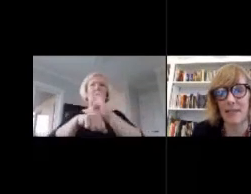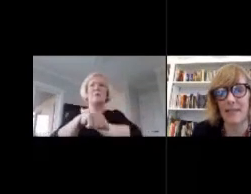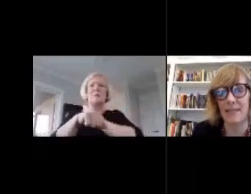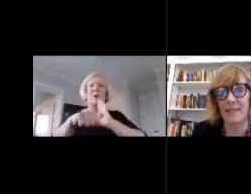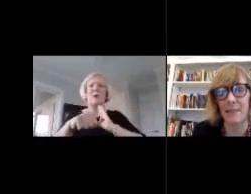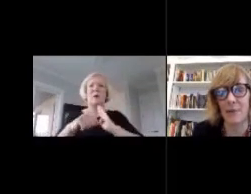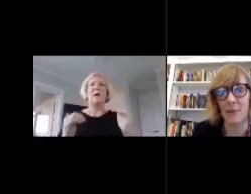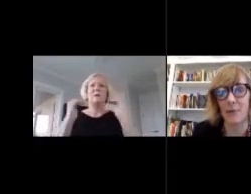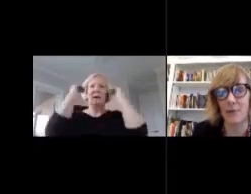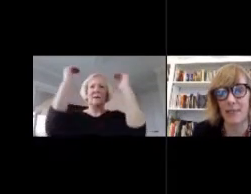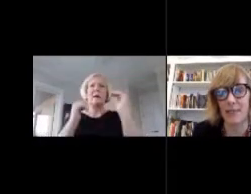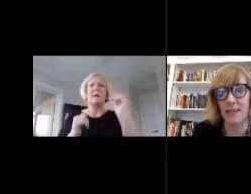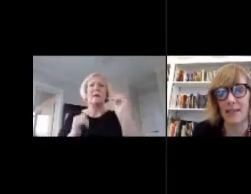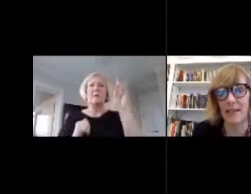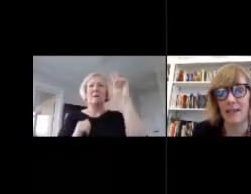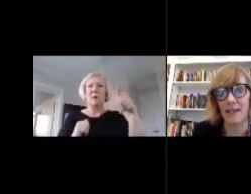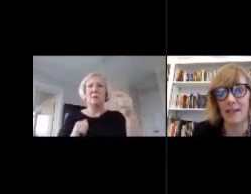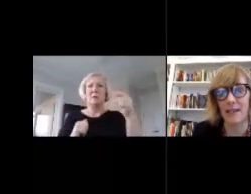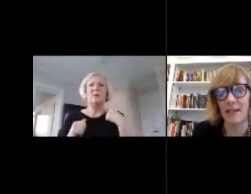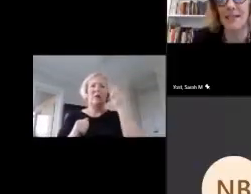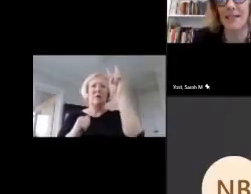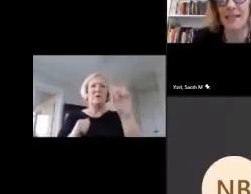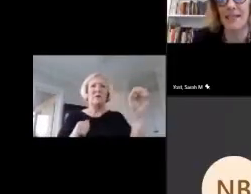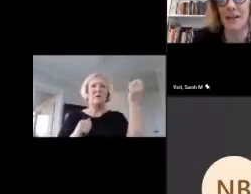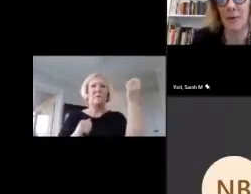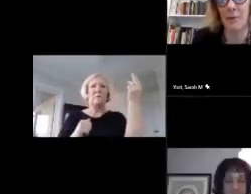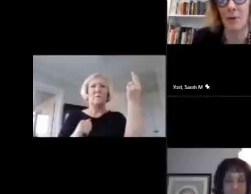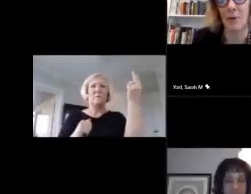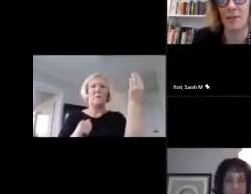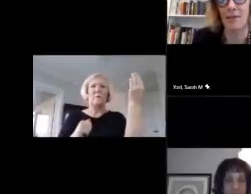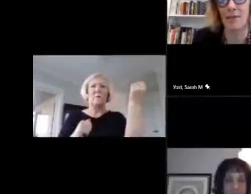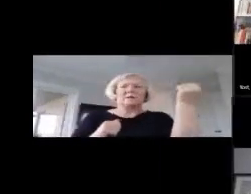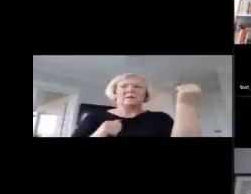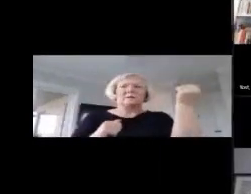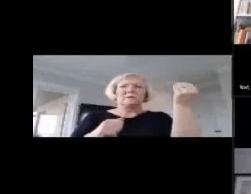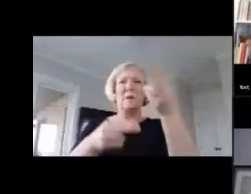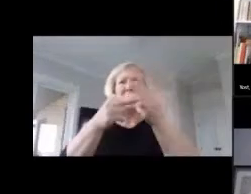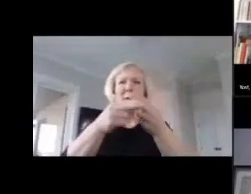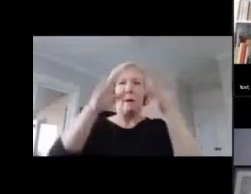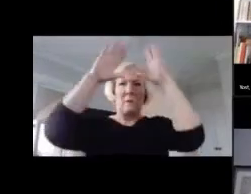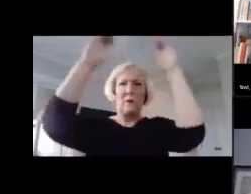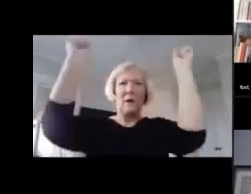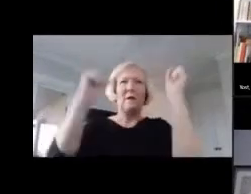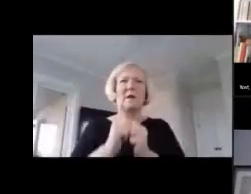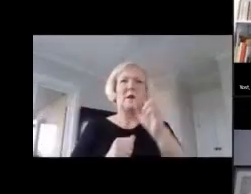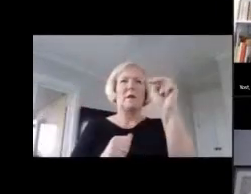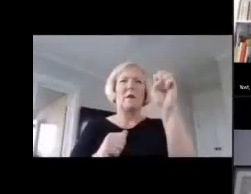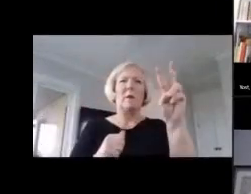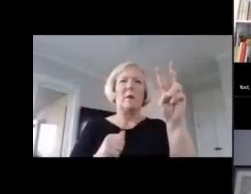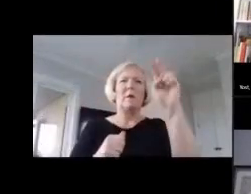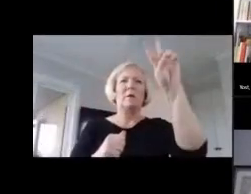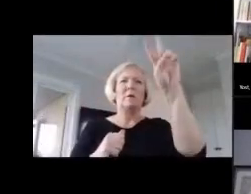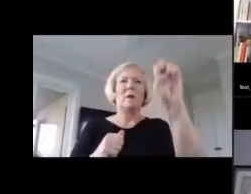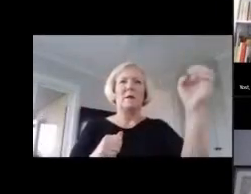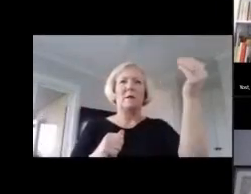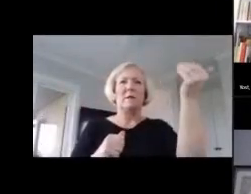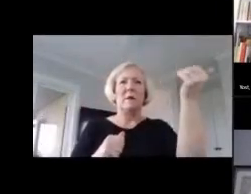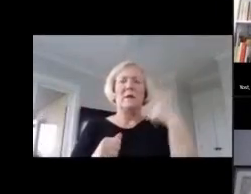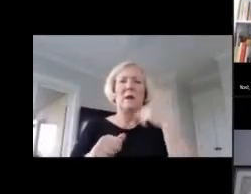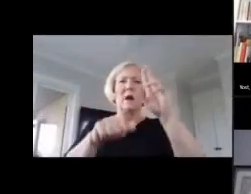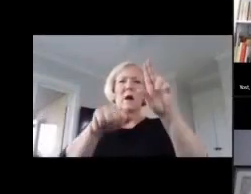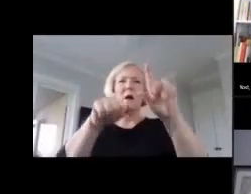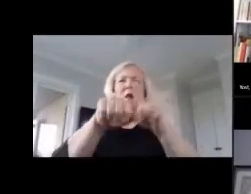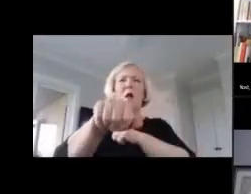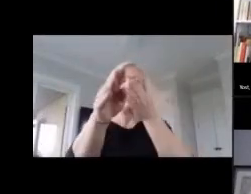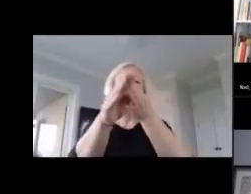in December 2014 and was named President and CEO of the organization in November 2015. Her long career as an educator